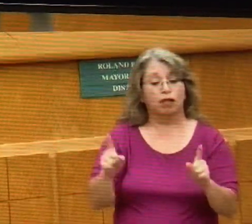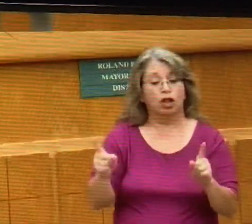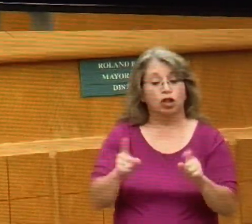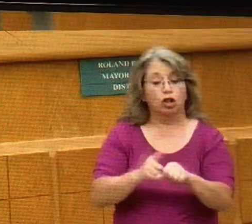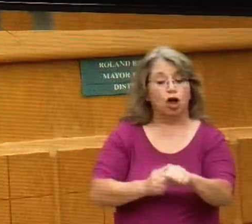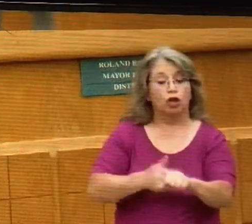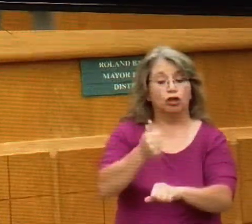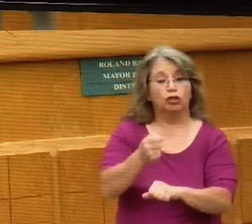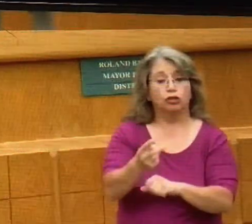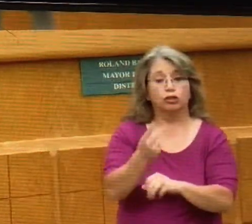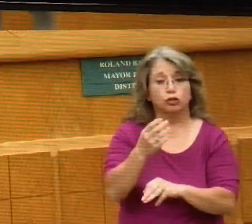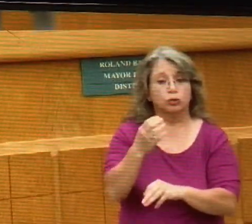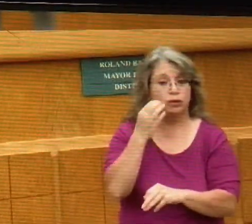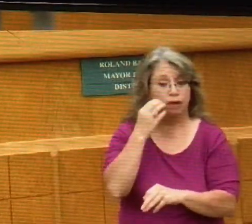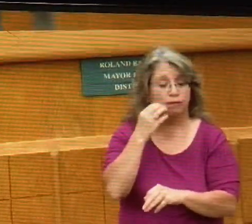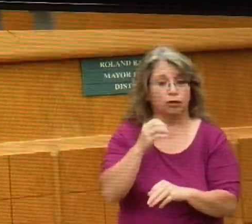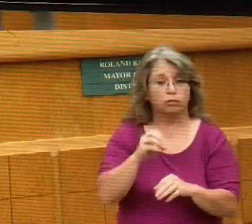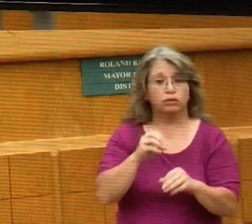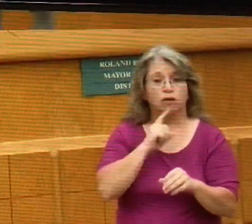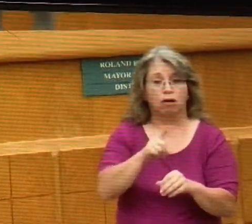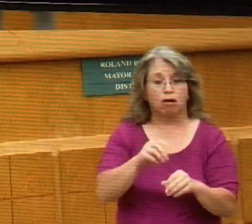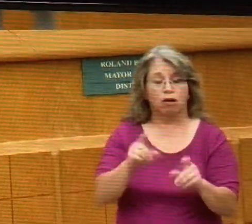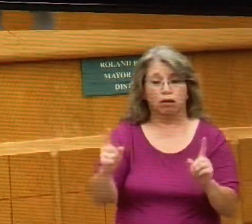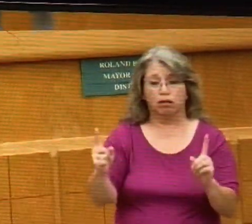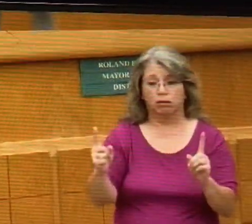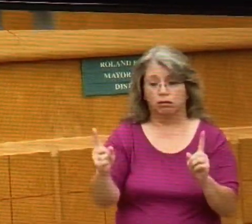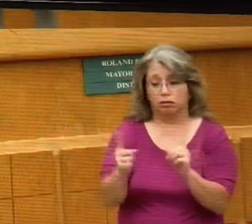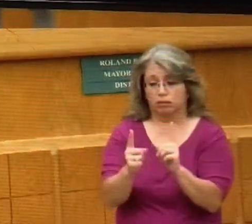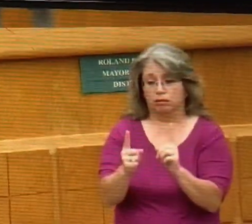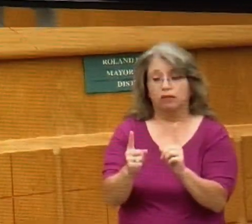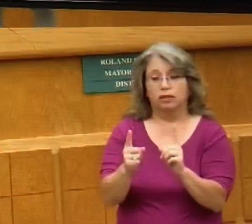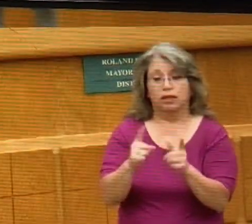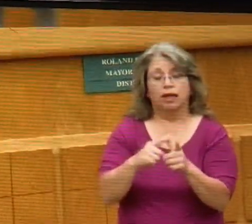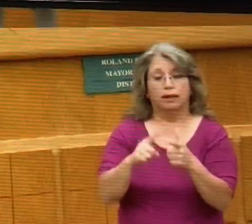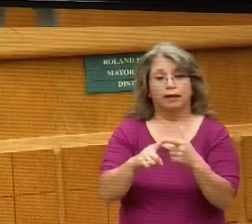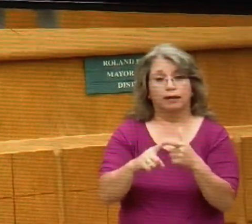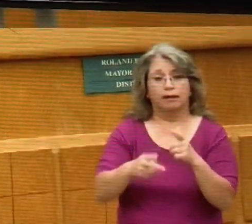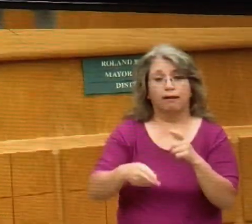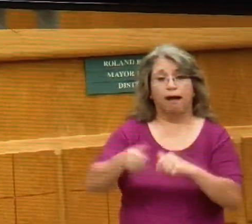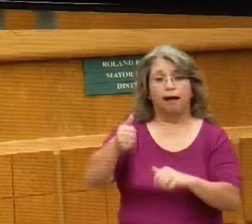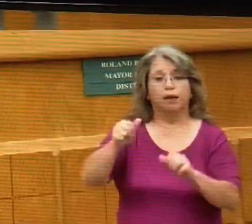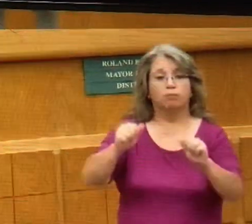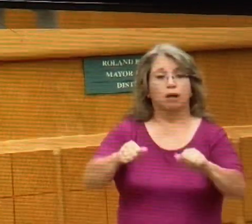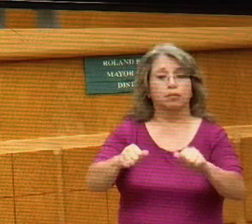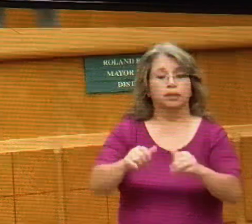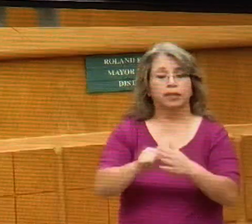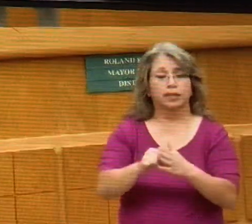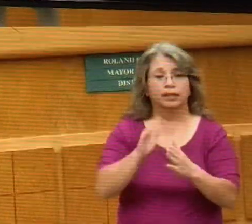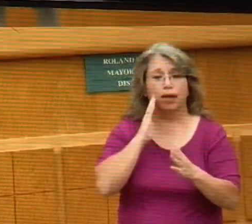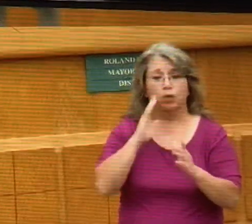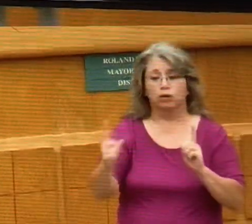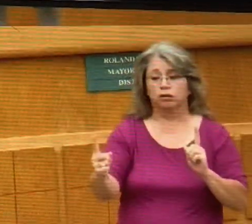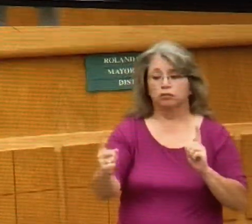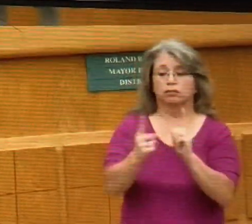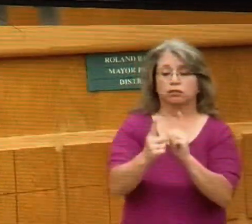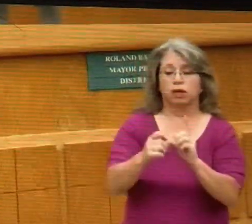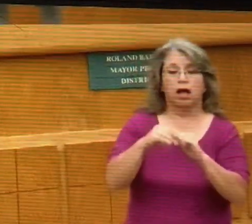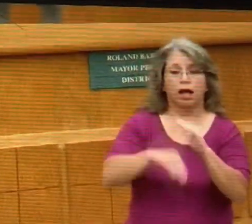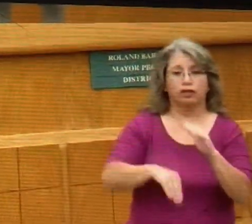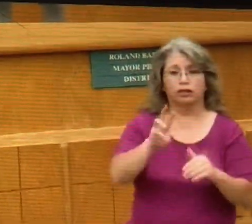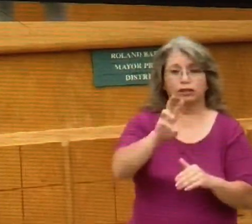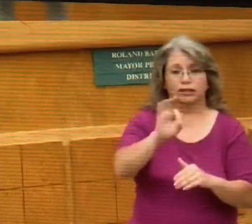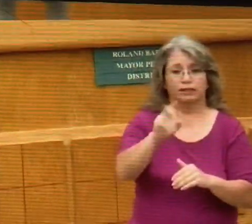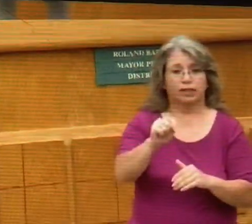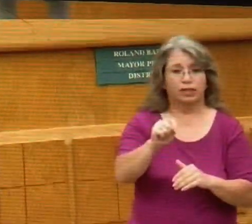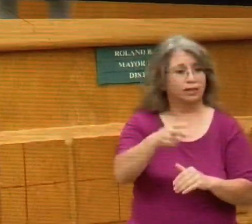within a proximity of each other, the higher the probability is that they'll come in contact with each other. That's kind of how this works. Basically, high